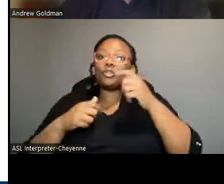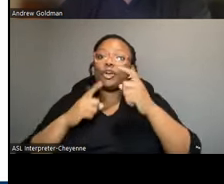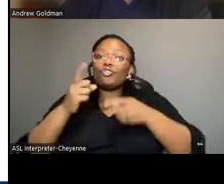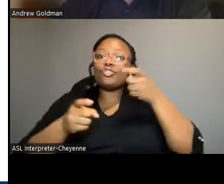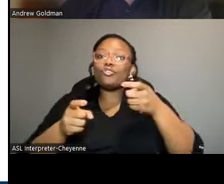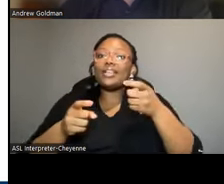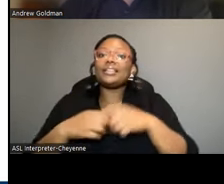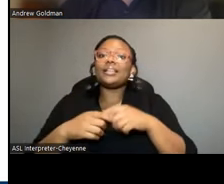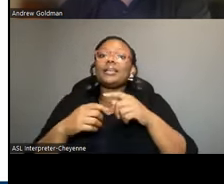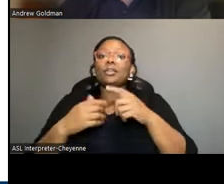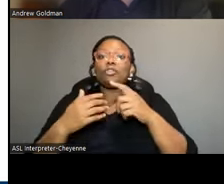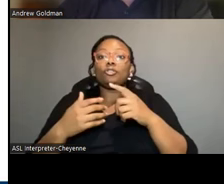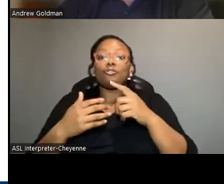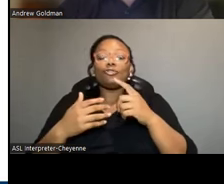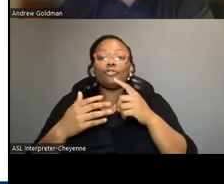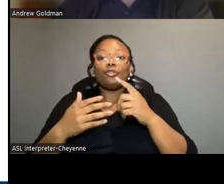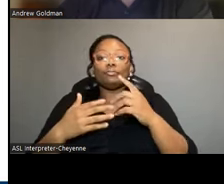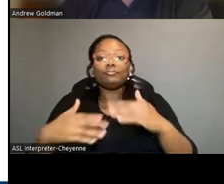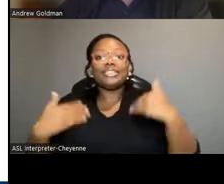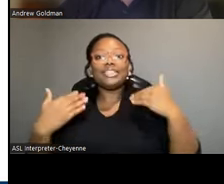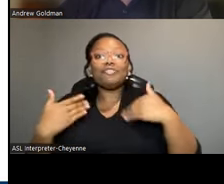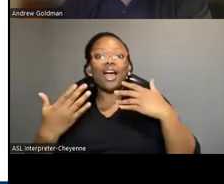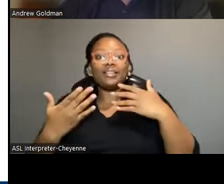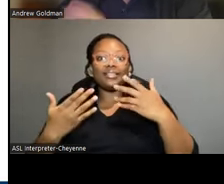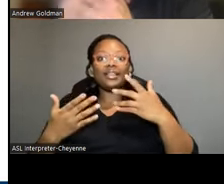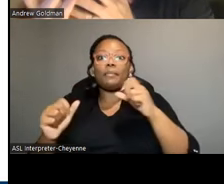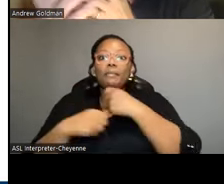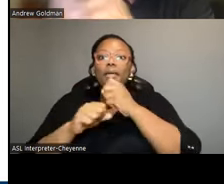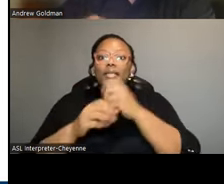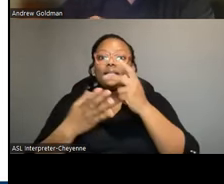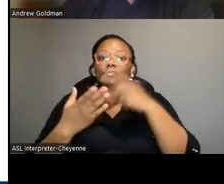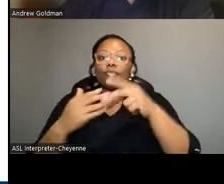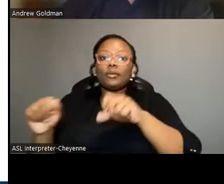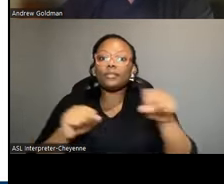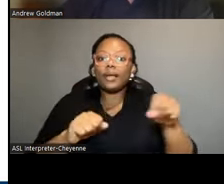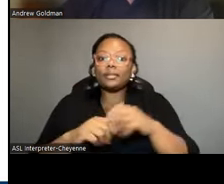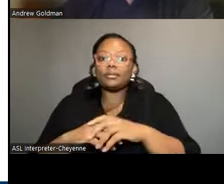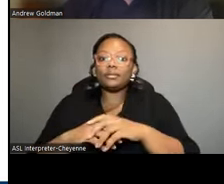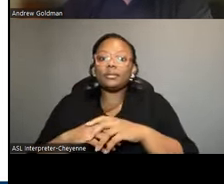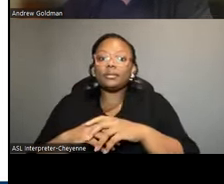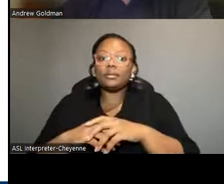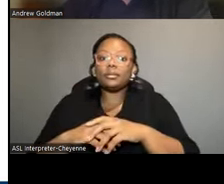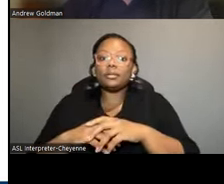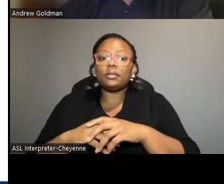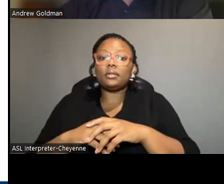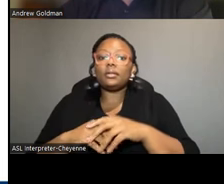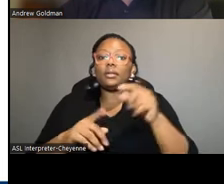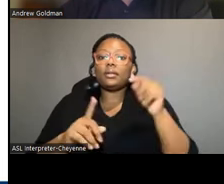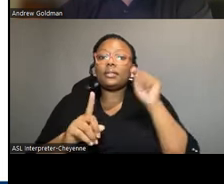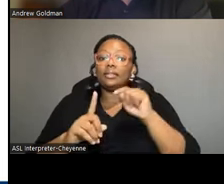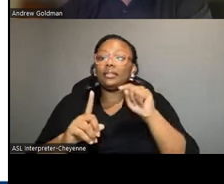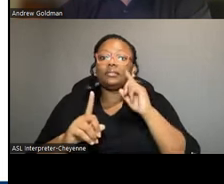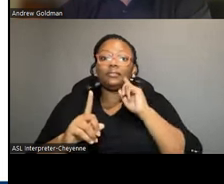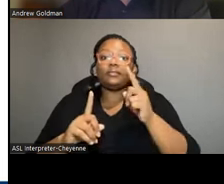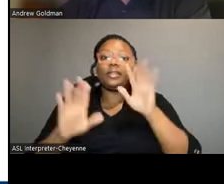Your generosity makes these programs possible. We're all welcome. And this is a